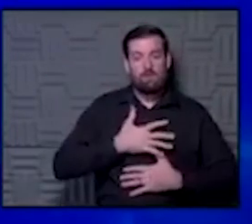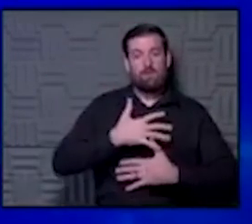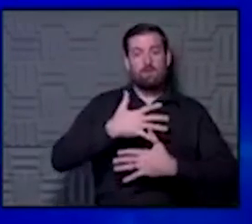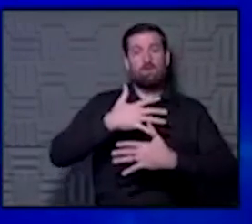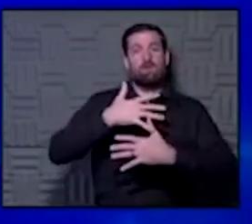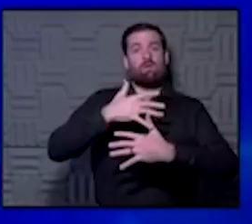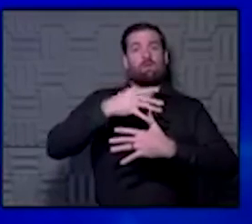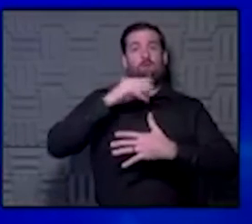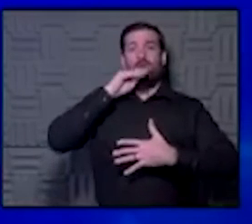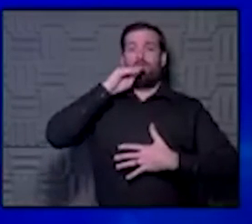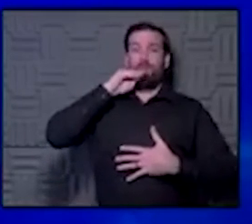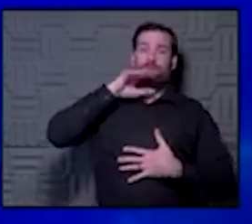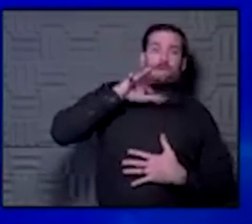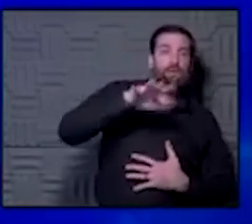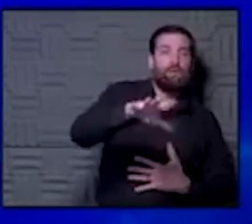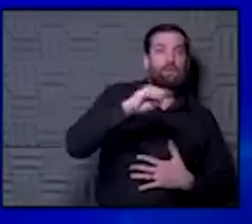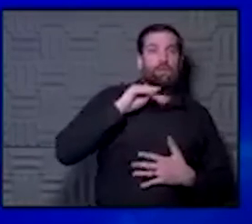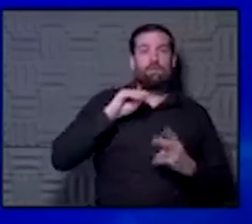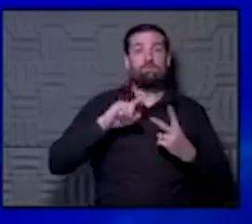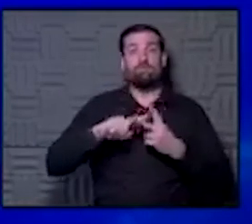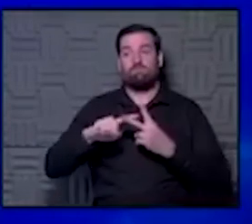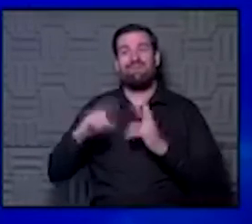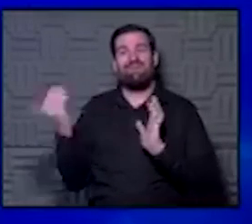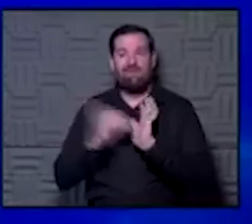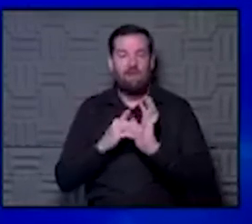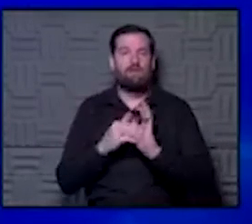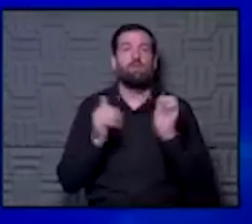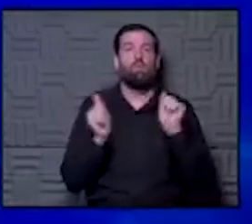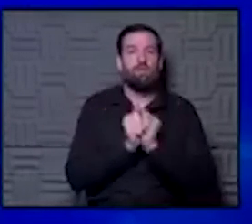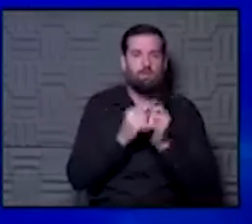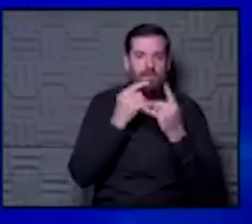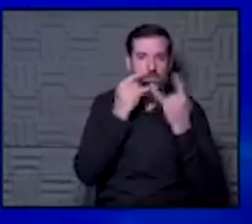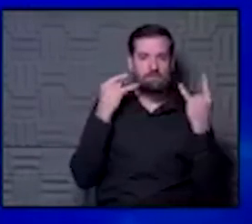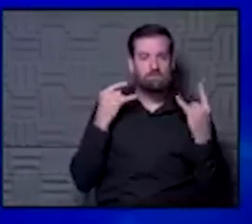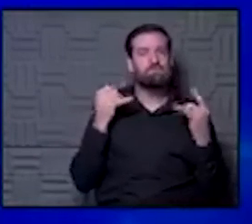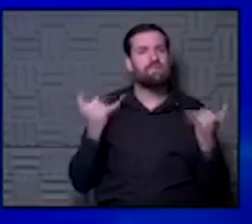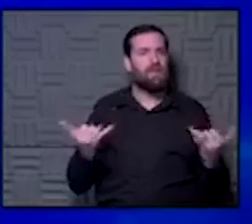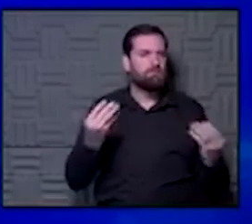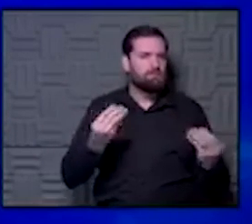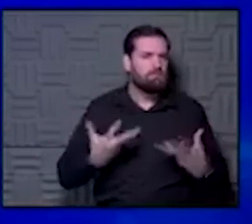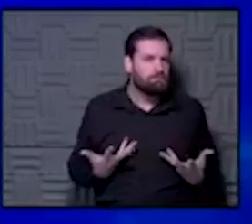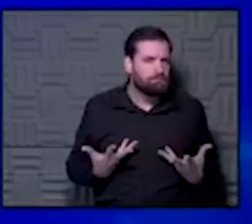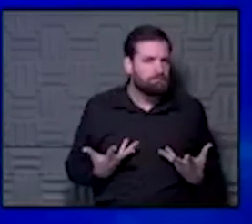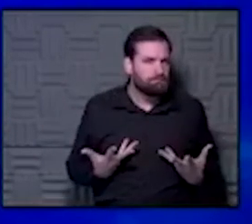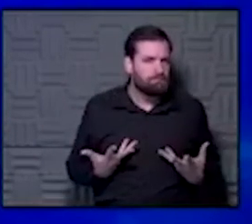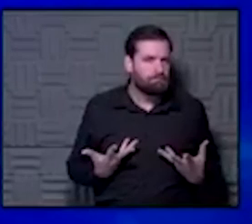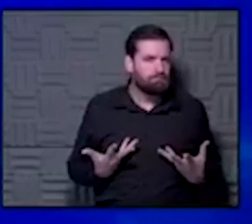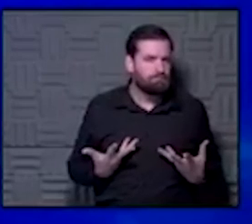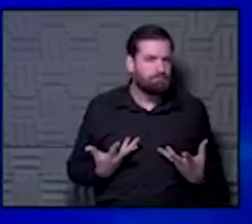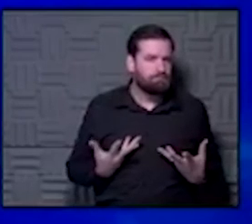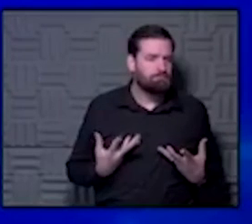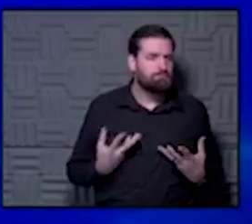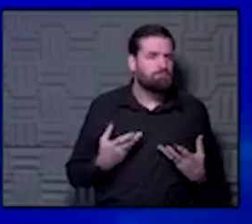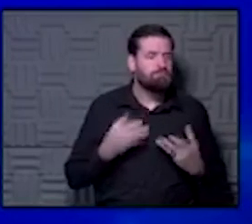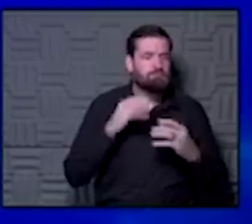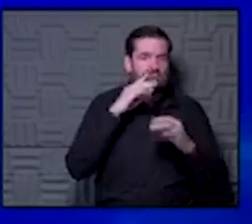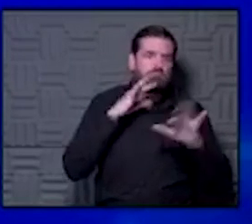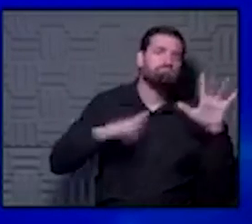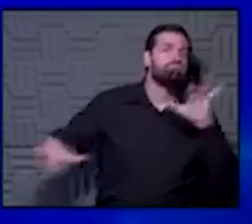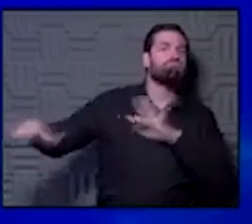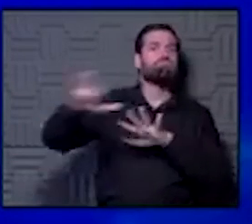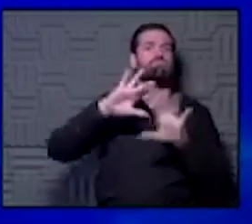blow out. Put your mask on, do the same thing. Now, tell me, where is your breath cloud?